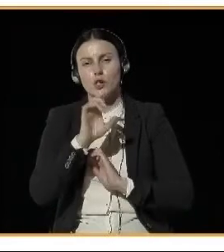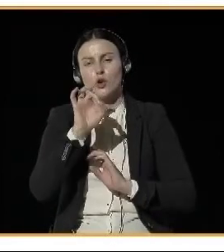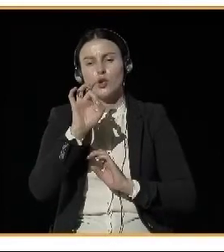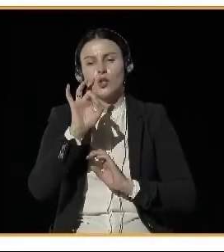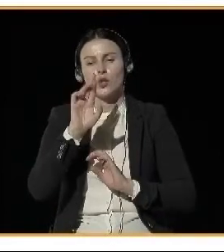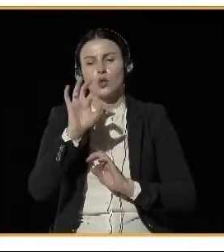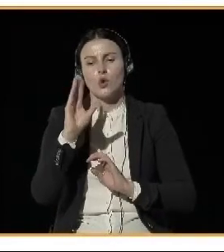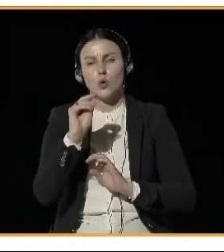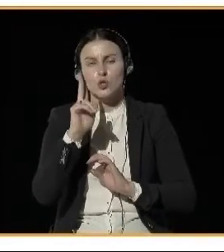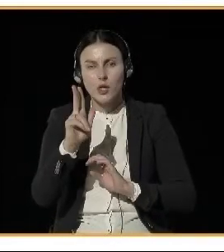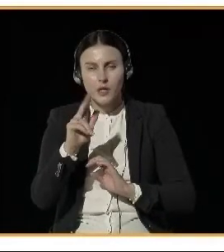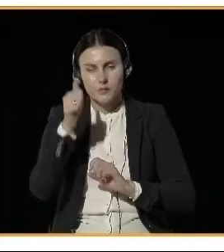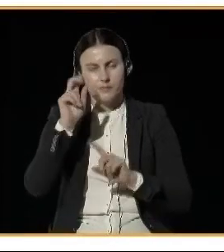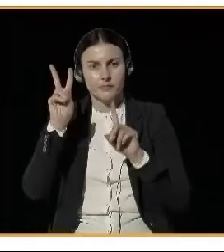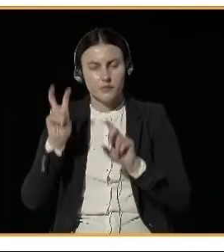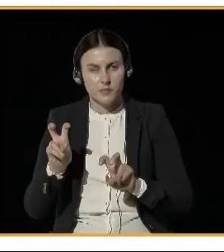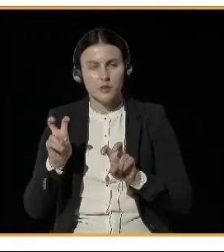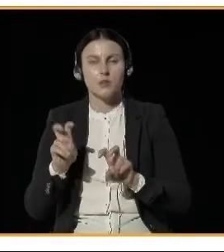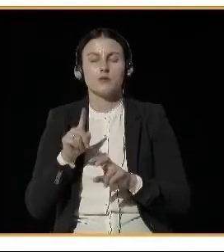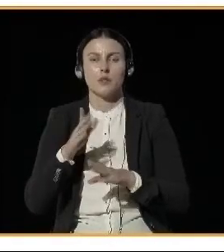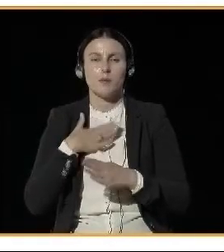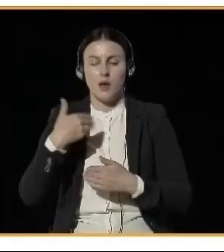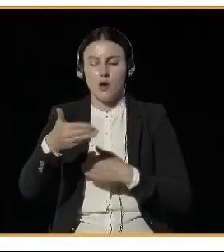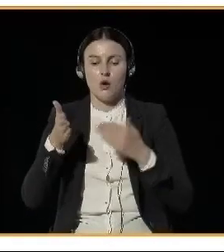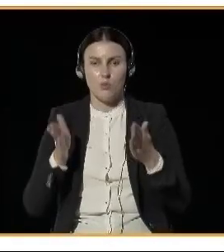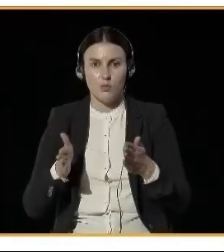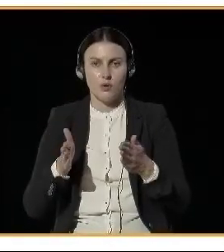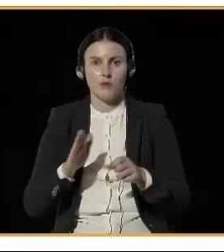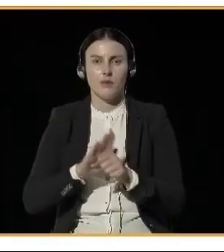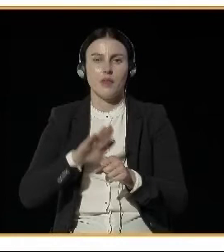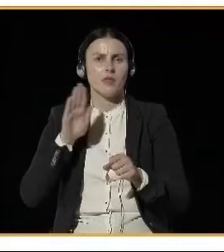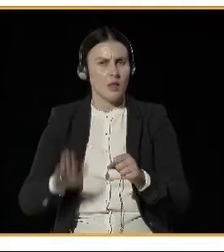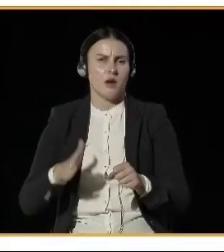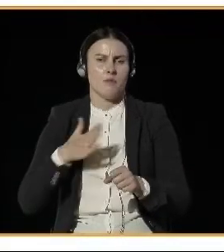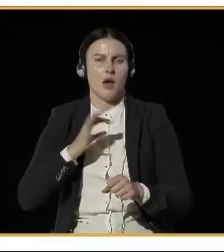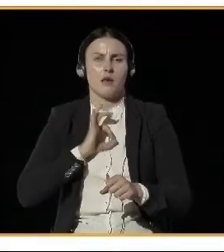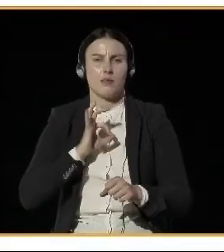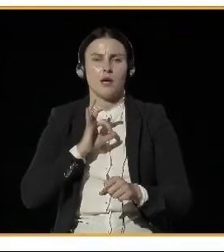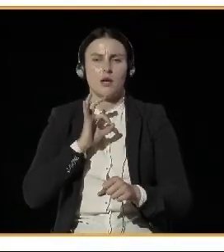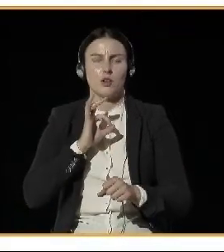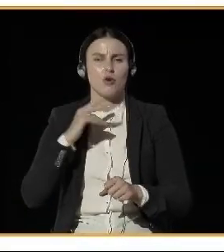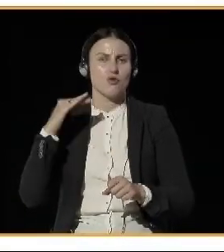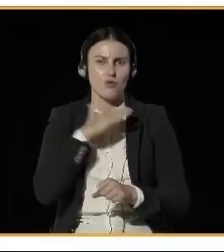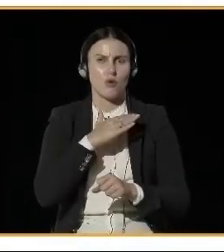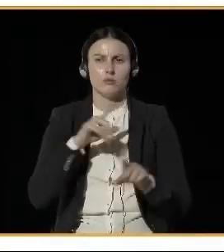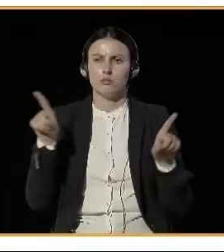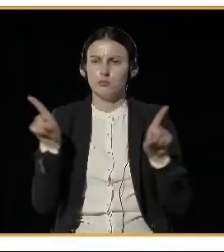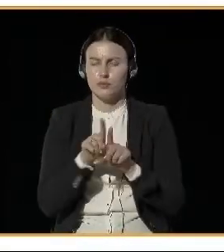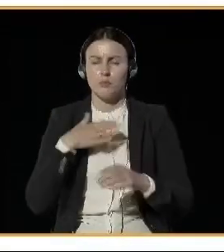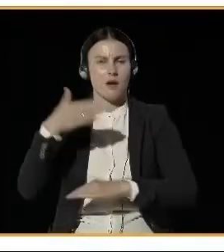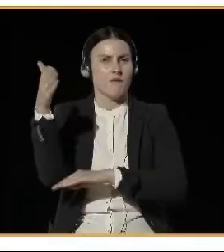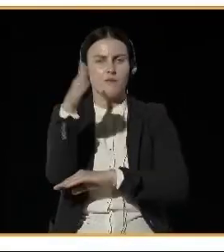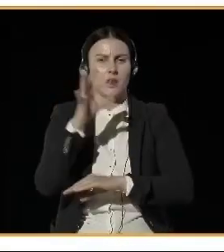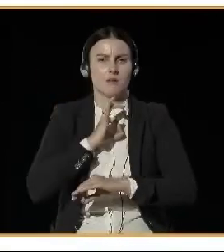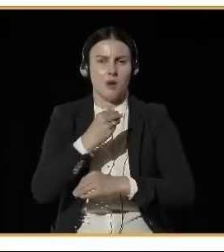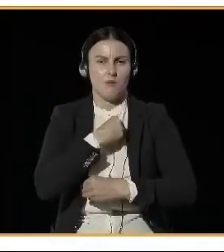would like to sum up our work on the workshops and all what